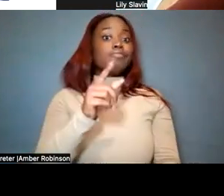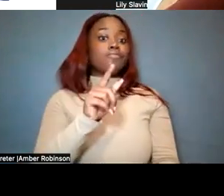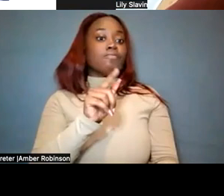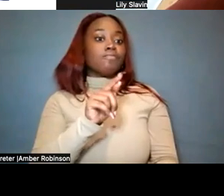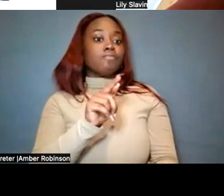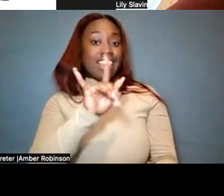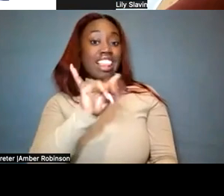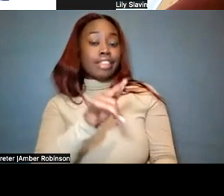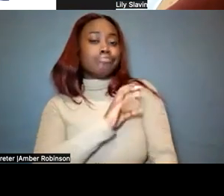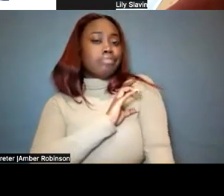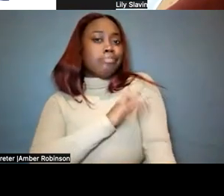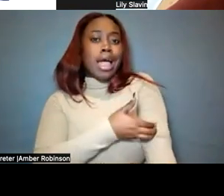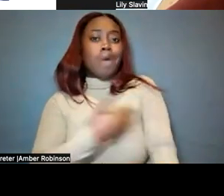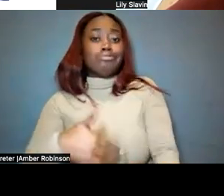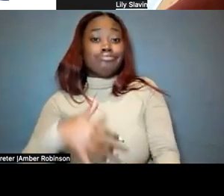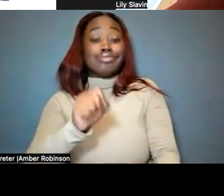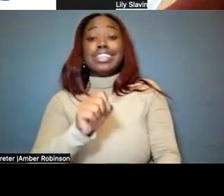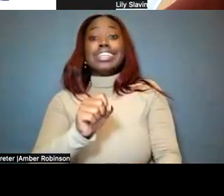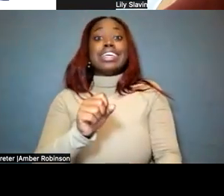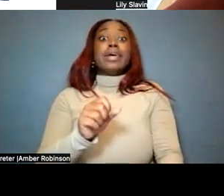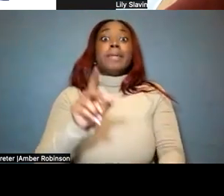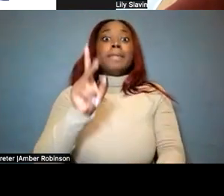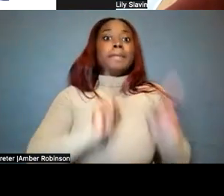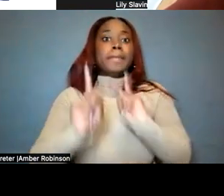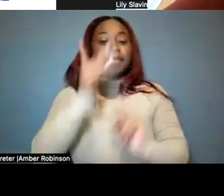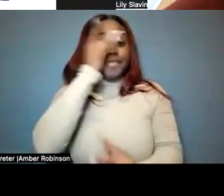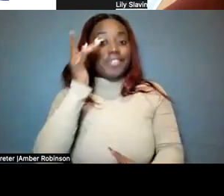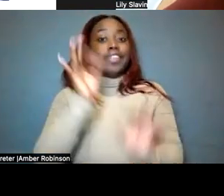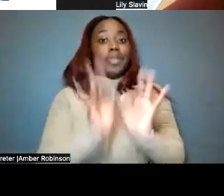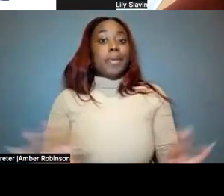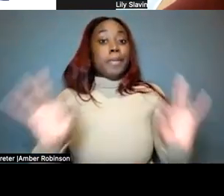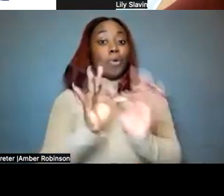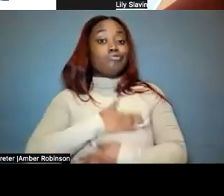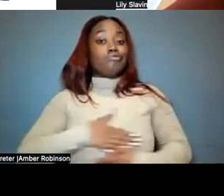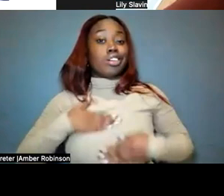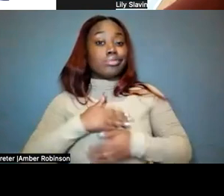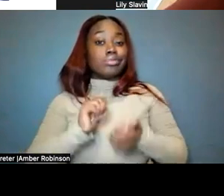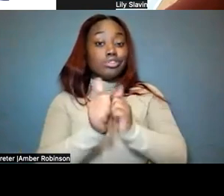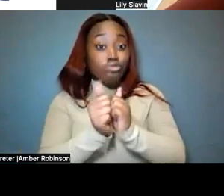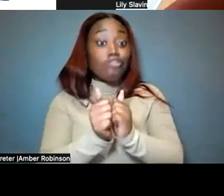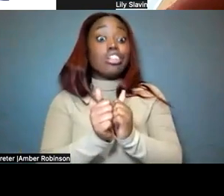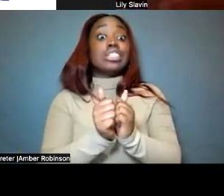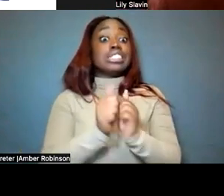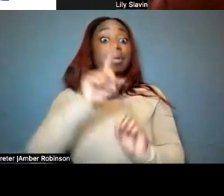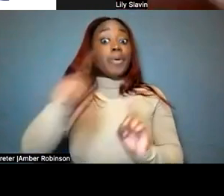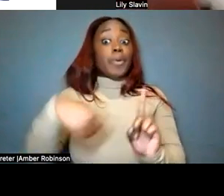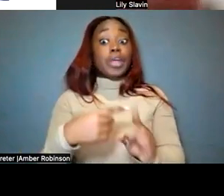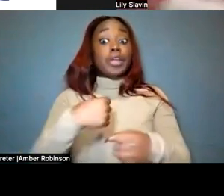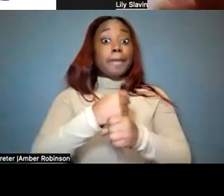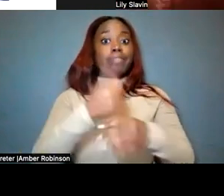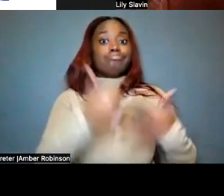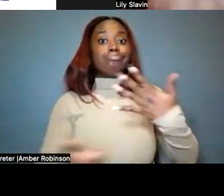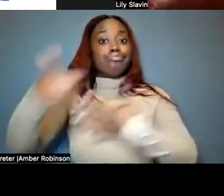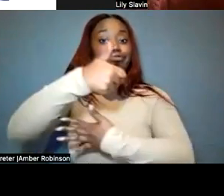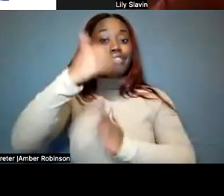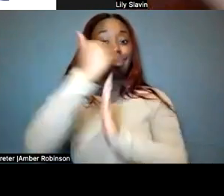really underestimate the importance of recreation and sports. And when when you're making priority lists, it can be